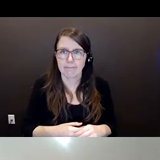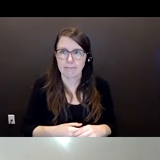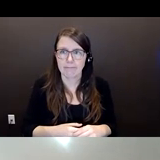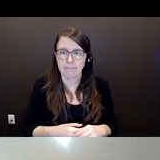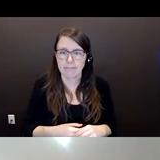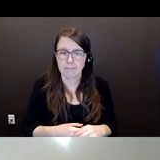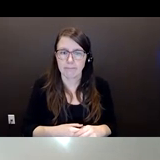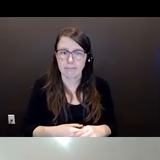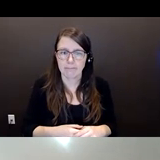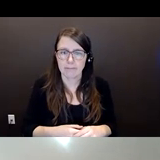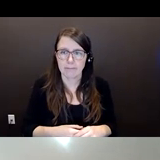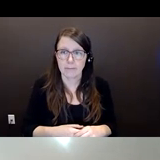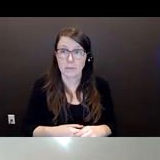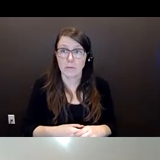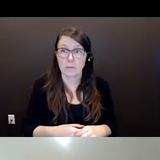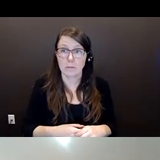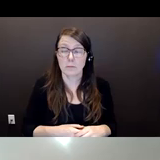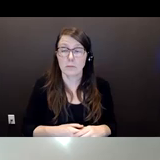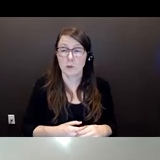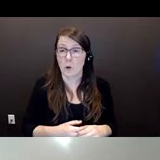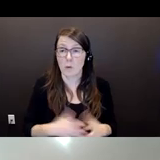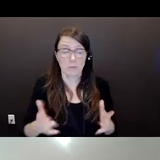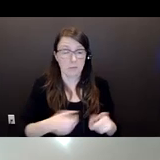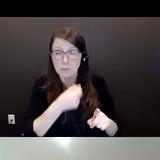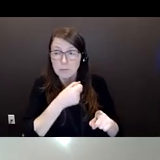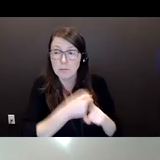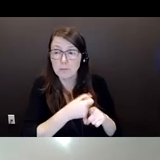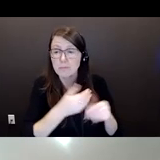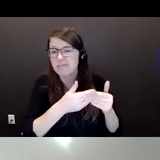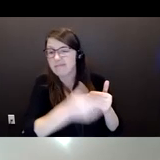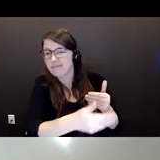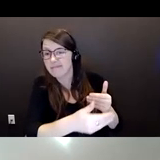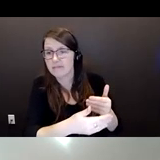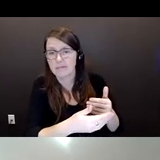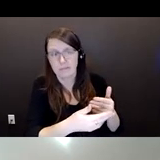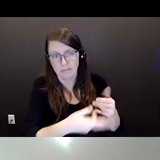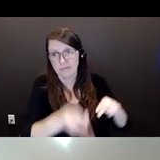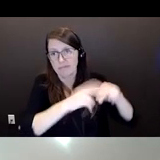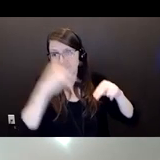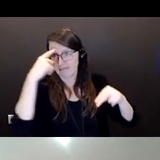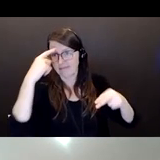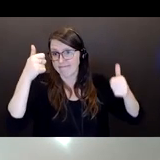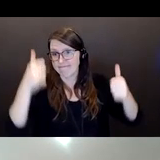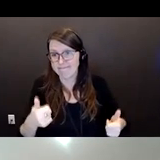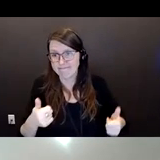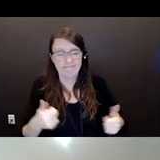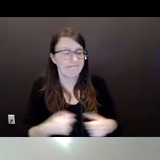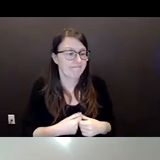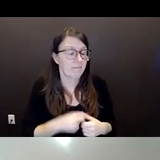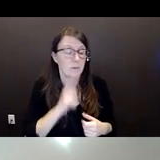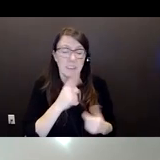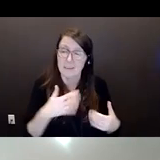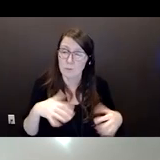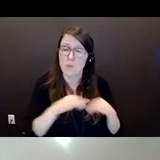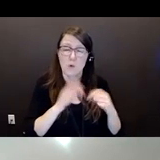cognitive impairment that rapidly increases as well, unfortunately. So it's so important that you step